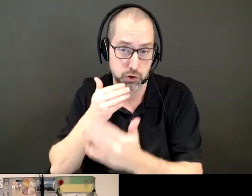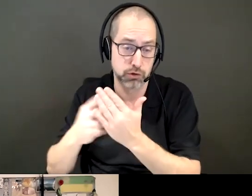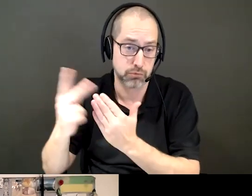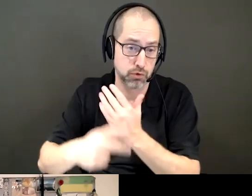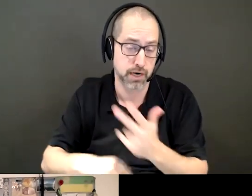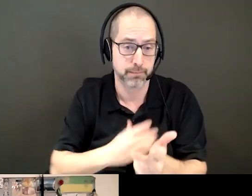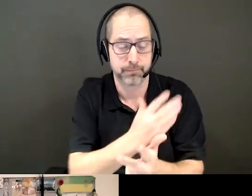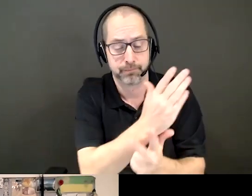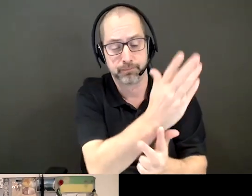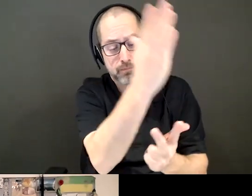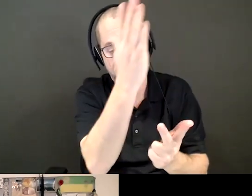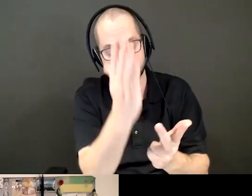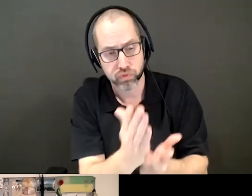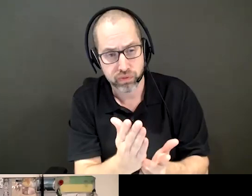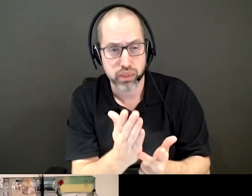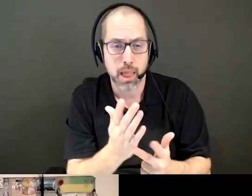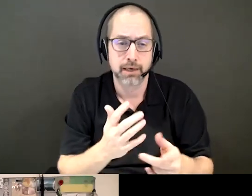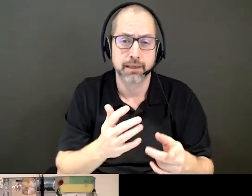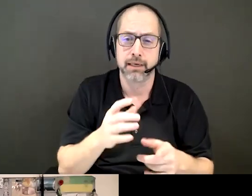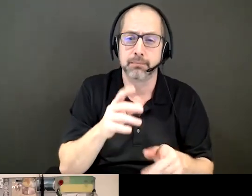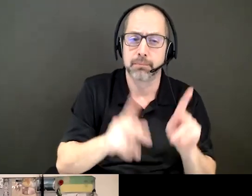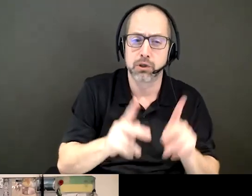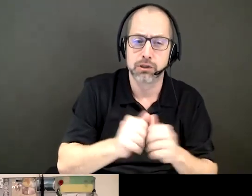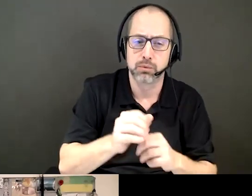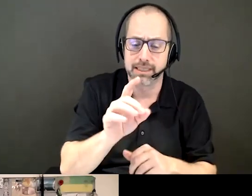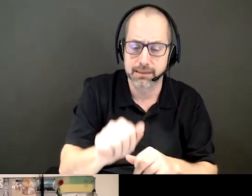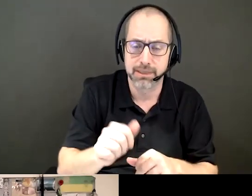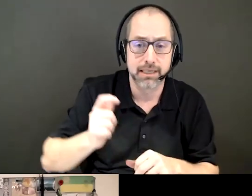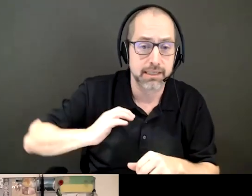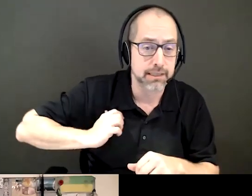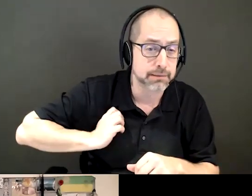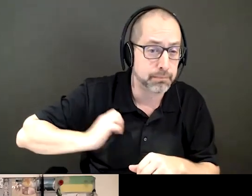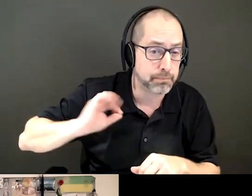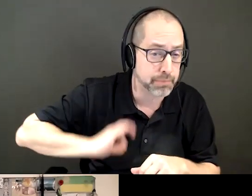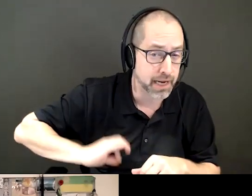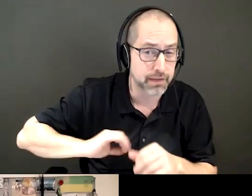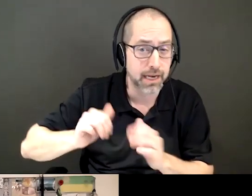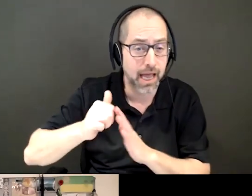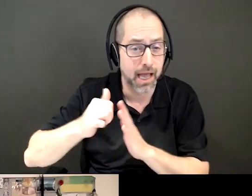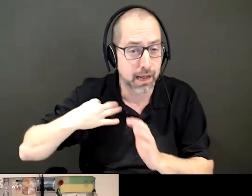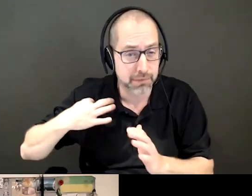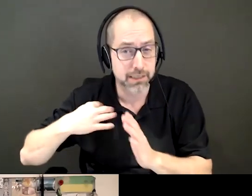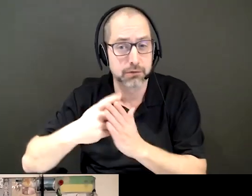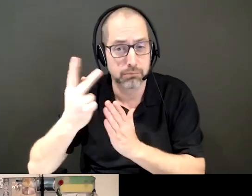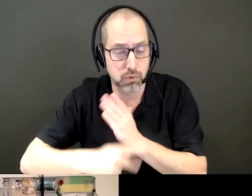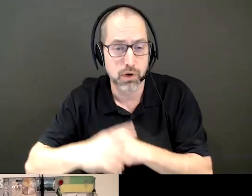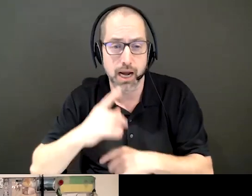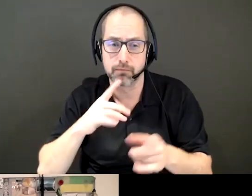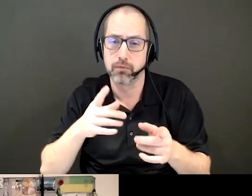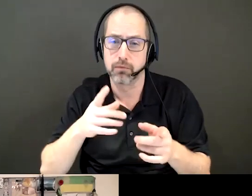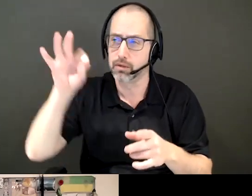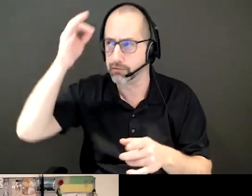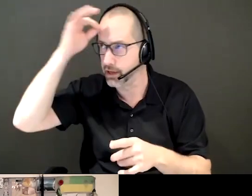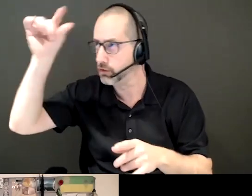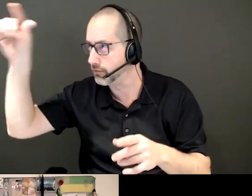disabilities benefit applications here in BC on behalf of the federal government for BC's 203 First